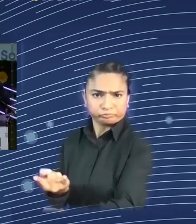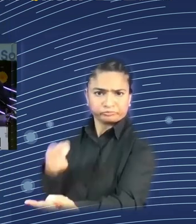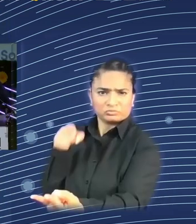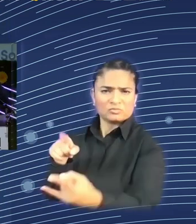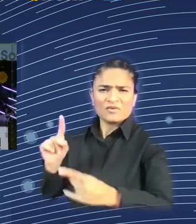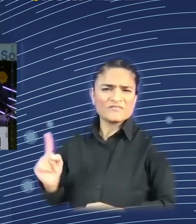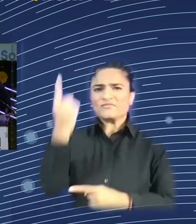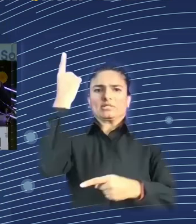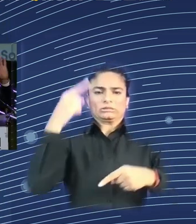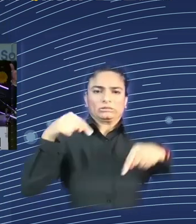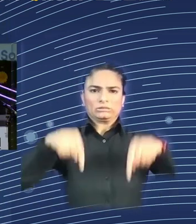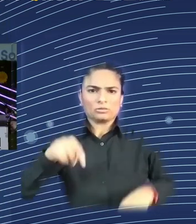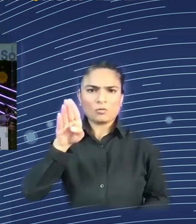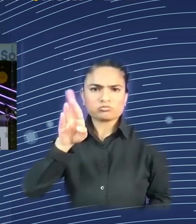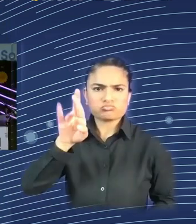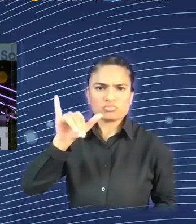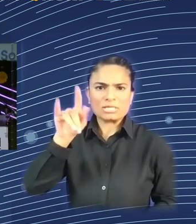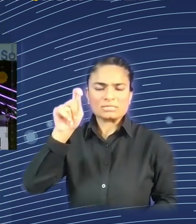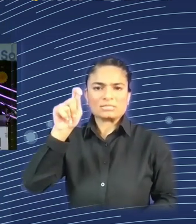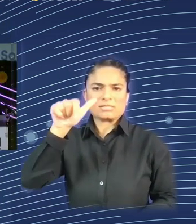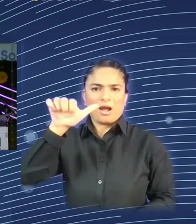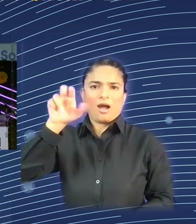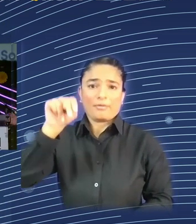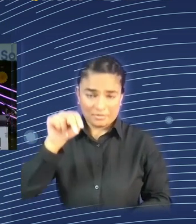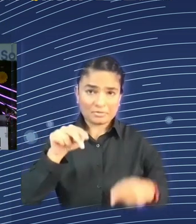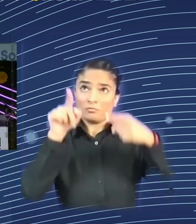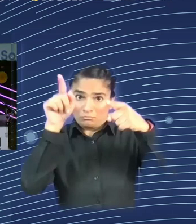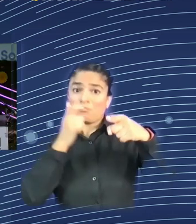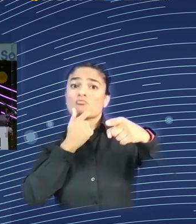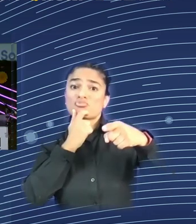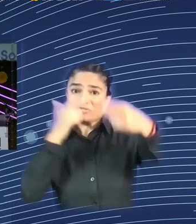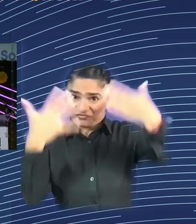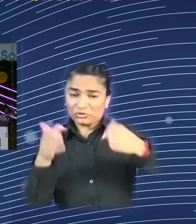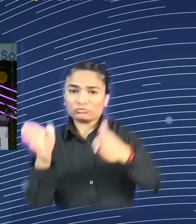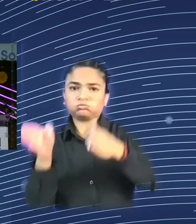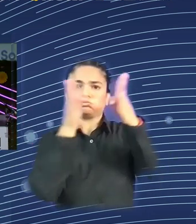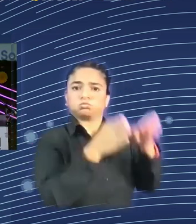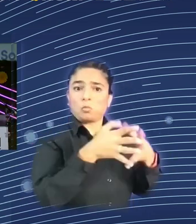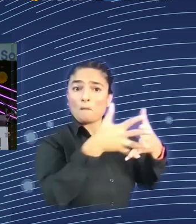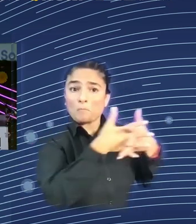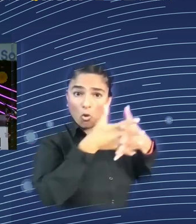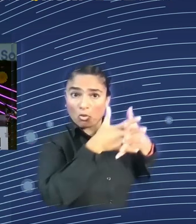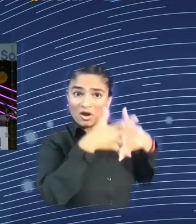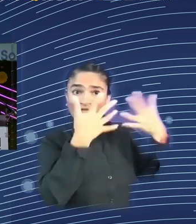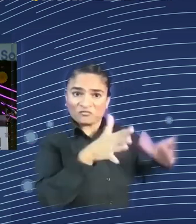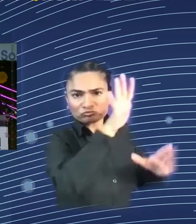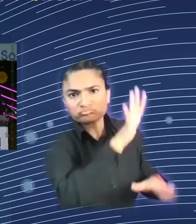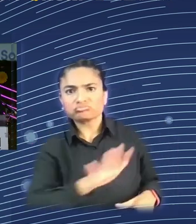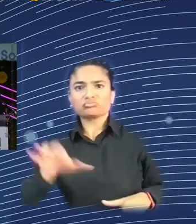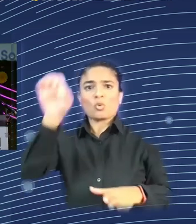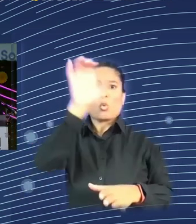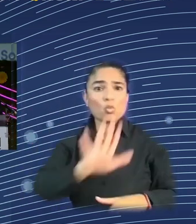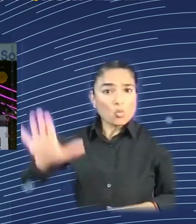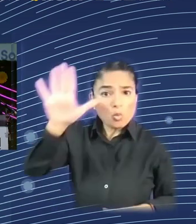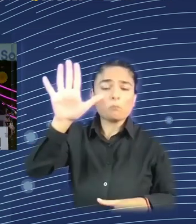continental Europe, around Germany, France. Now, the Lattes incidents that I'm sure you heard very frequently